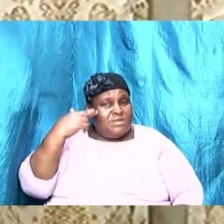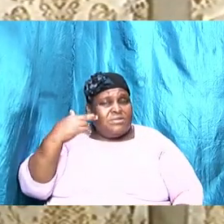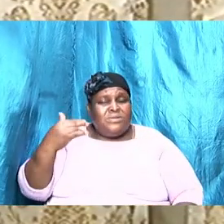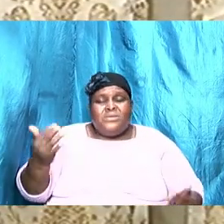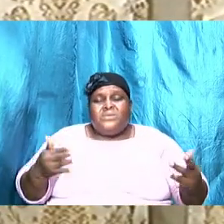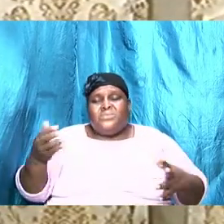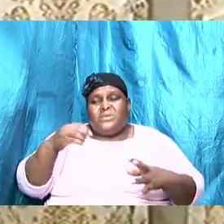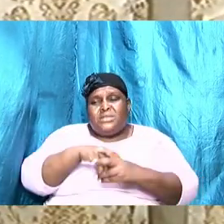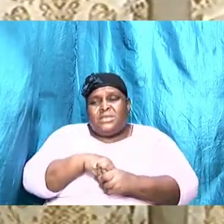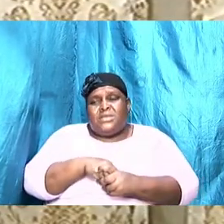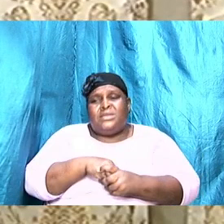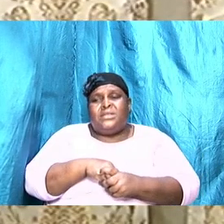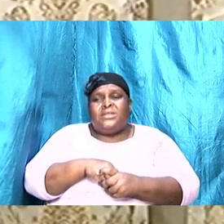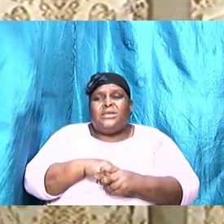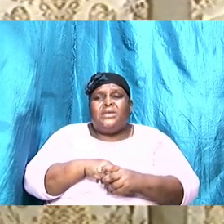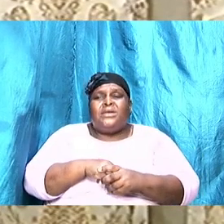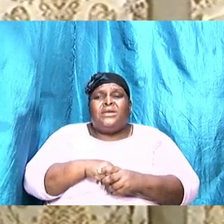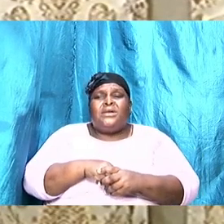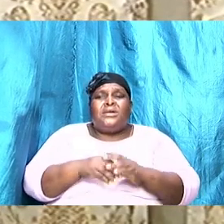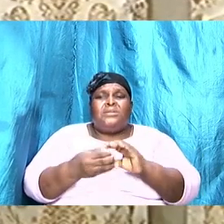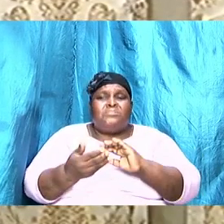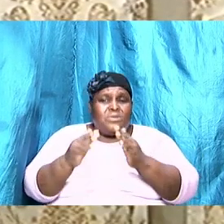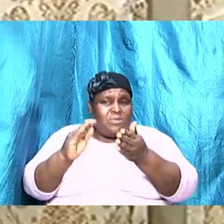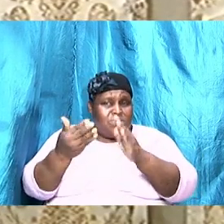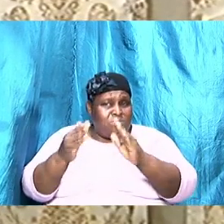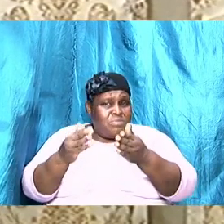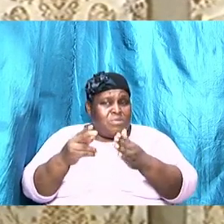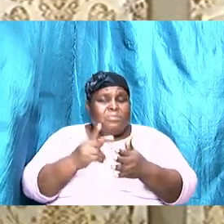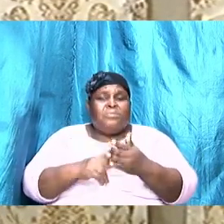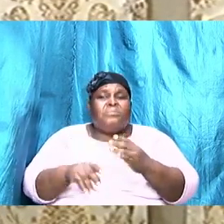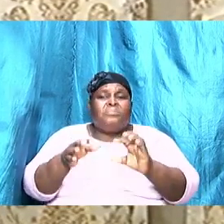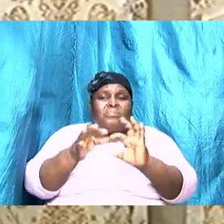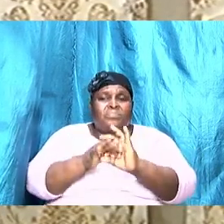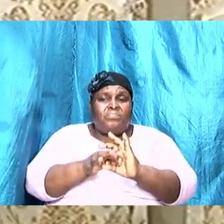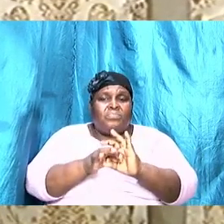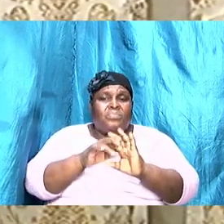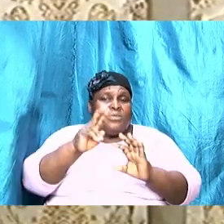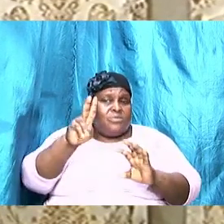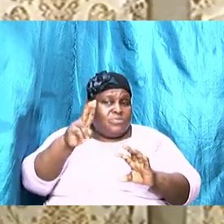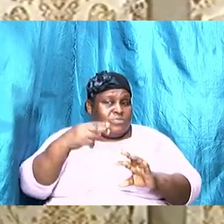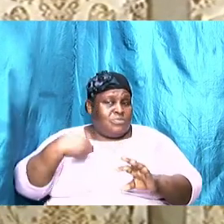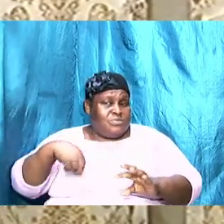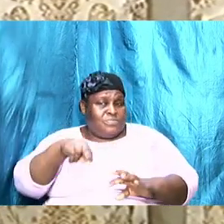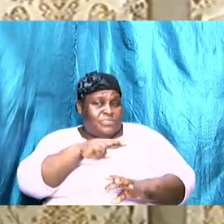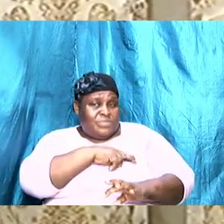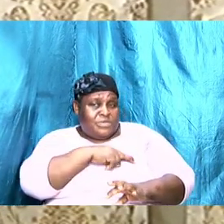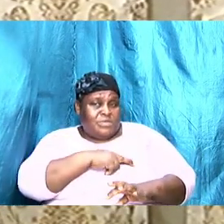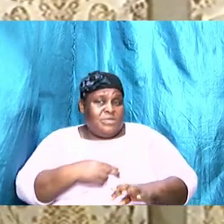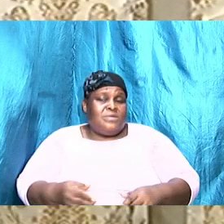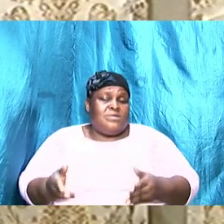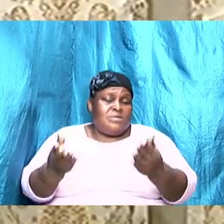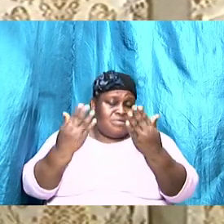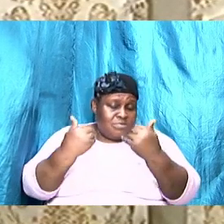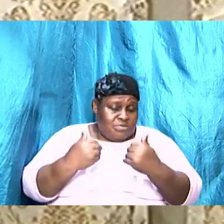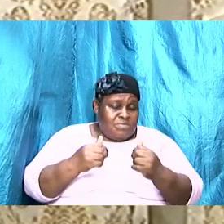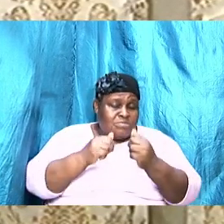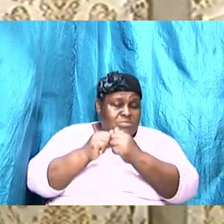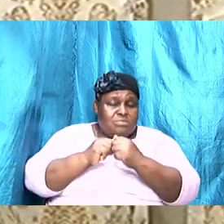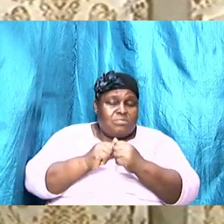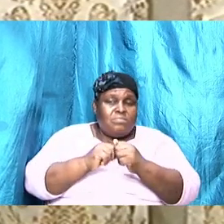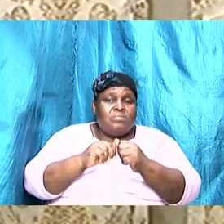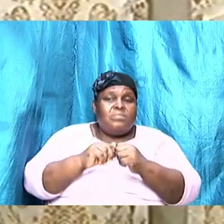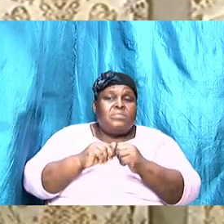become a part of, the two of us that have now come together and become one.